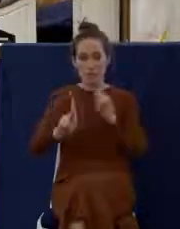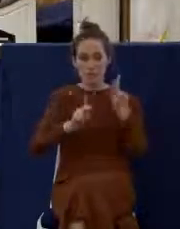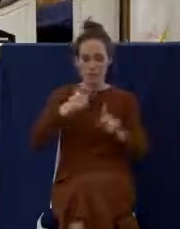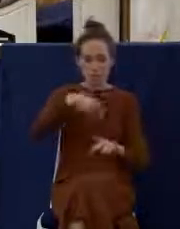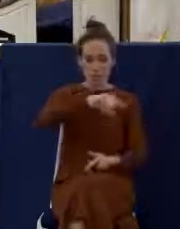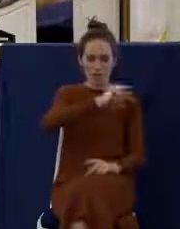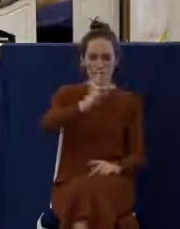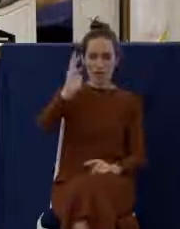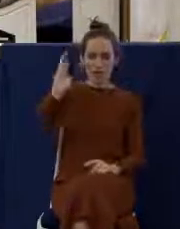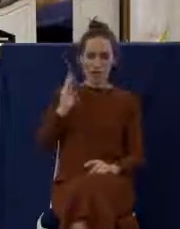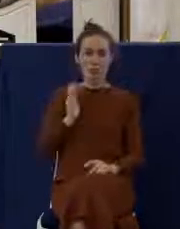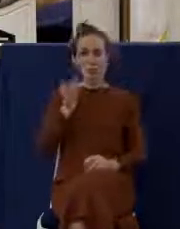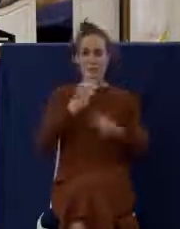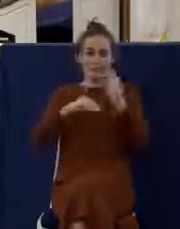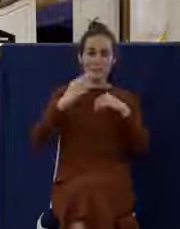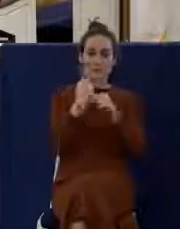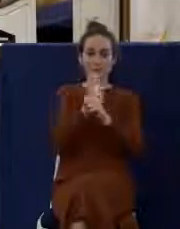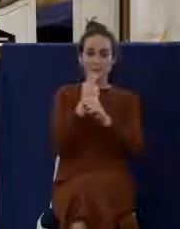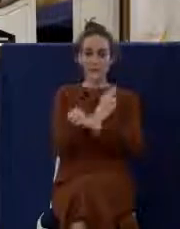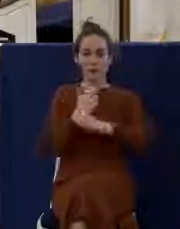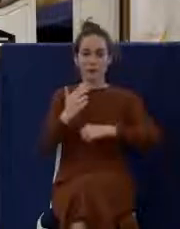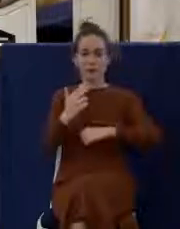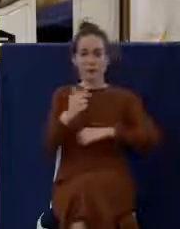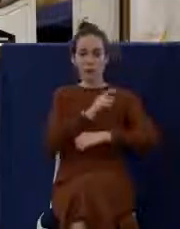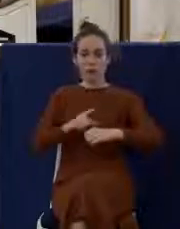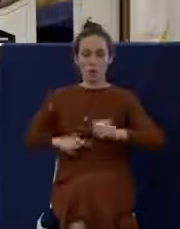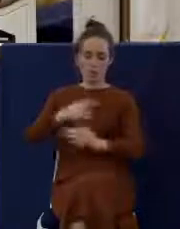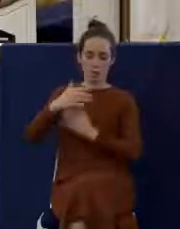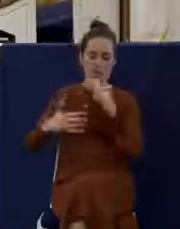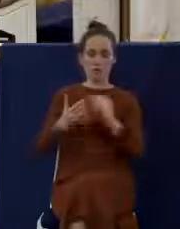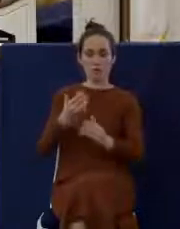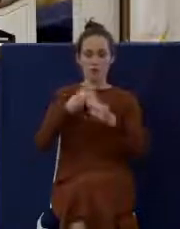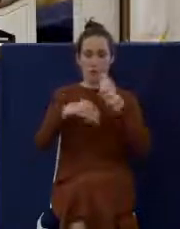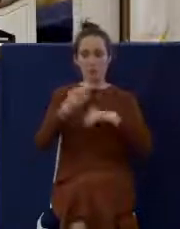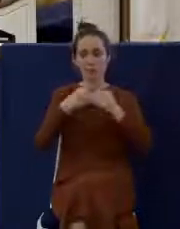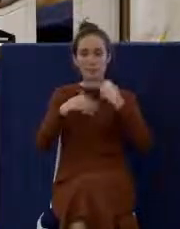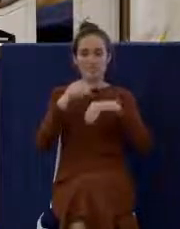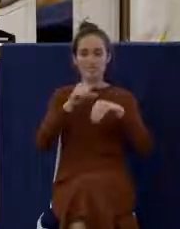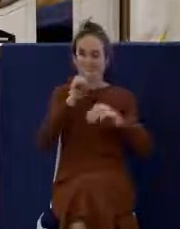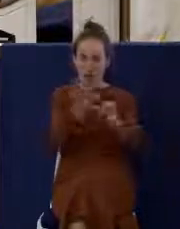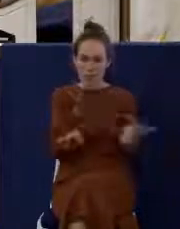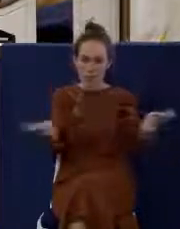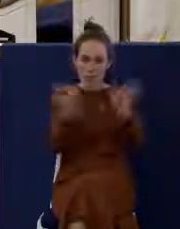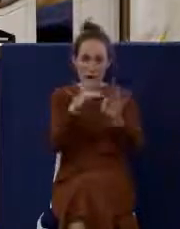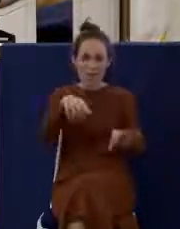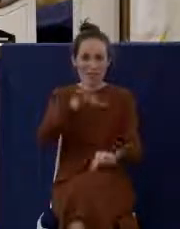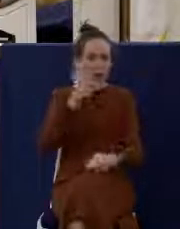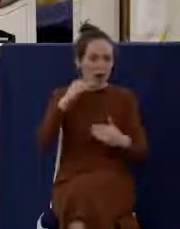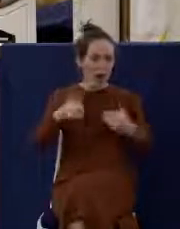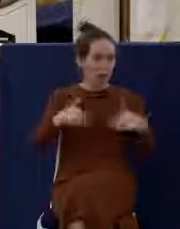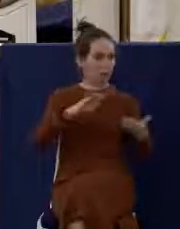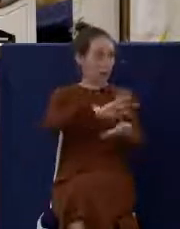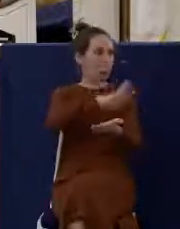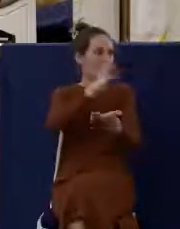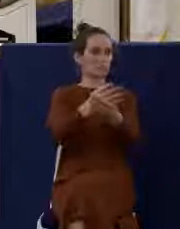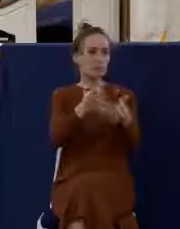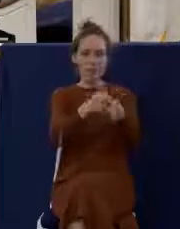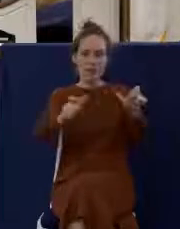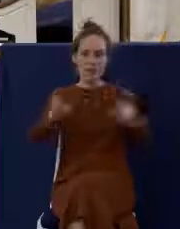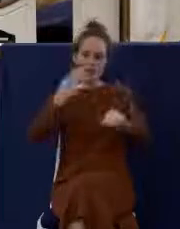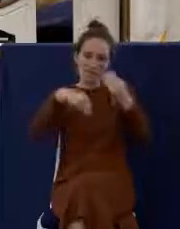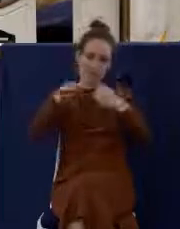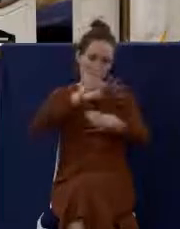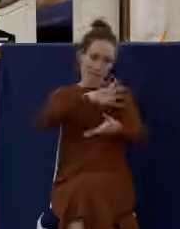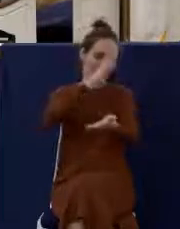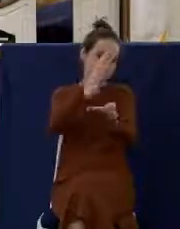way. And what they would do is they would have like what they called an agape feast. They would have, people would bring food. And if you were poor